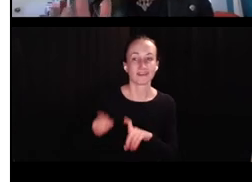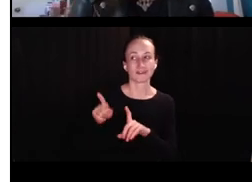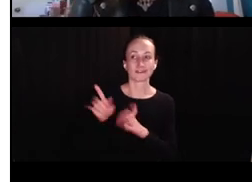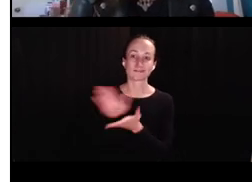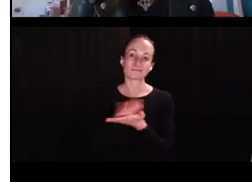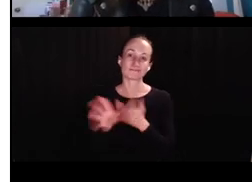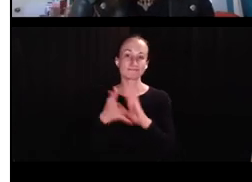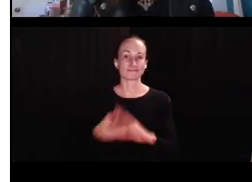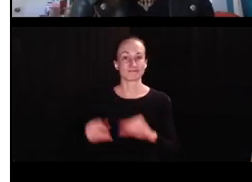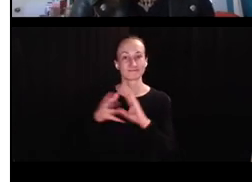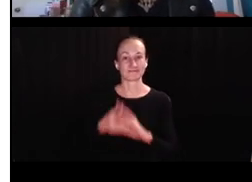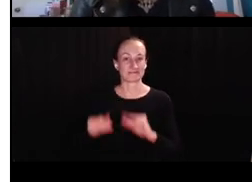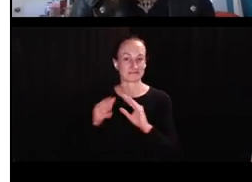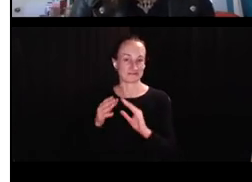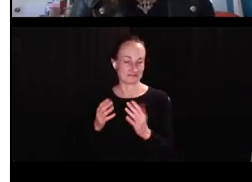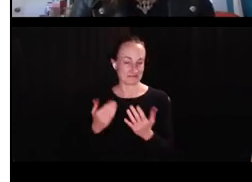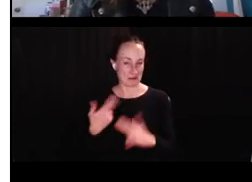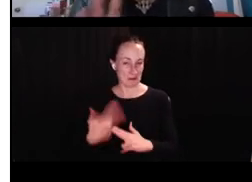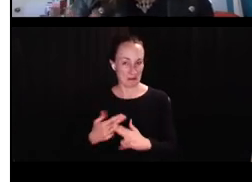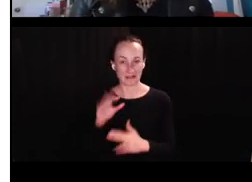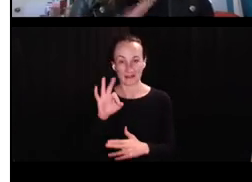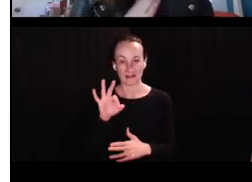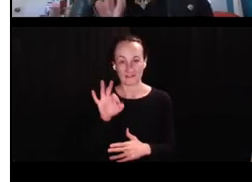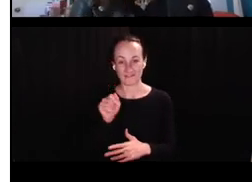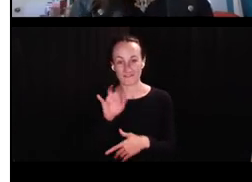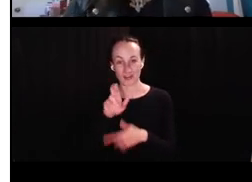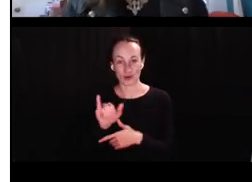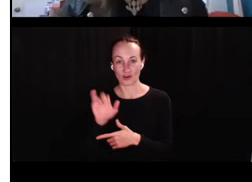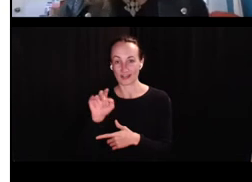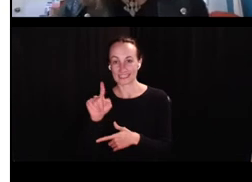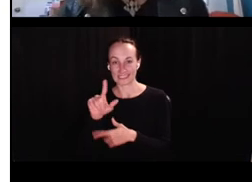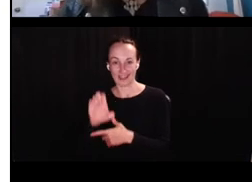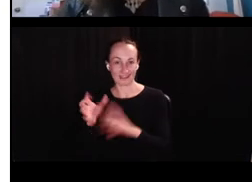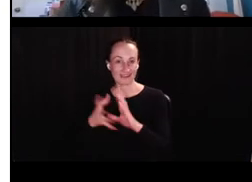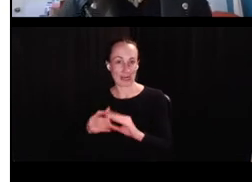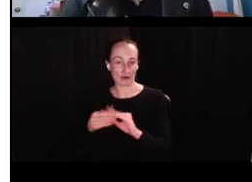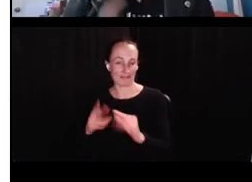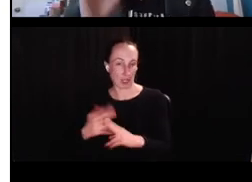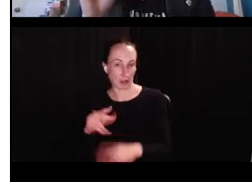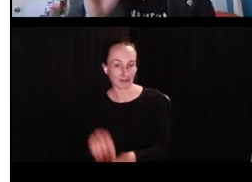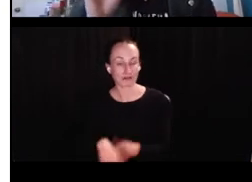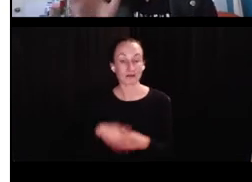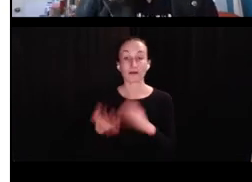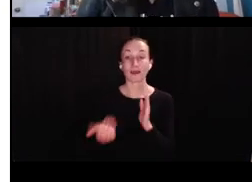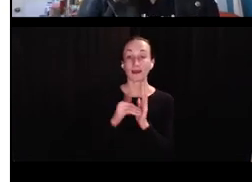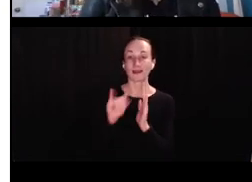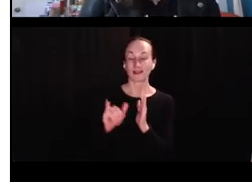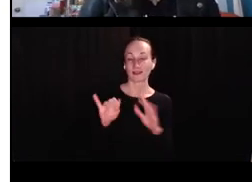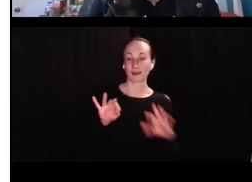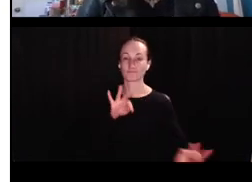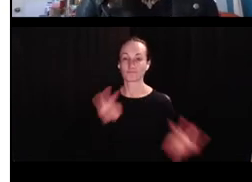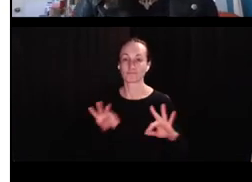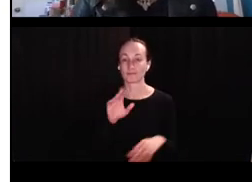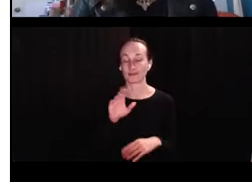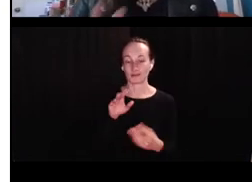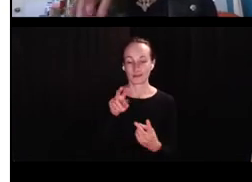here's another reason why we should question this narrative. This very fairytale narrative that I call it here are